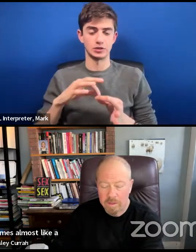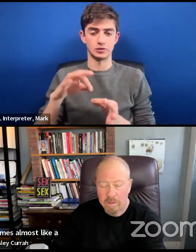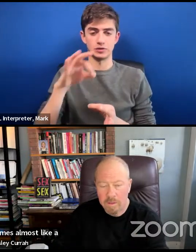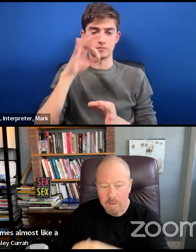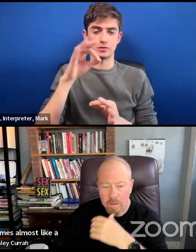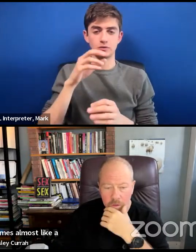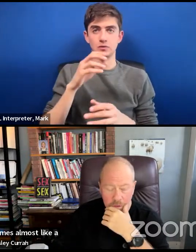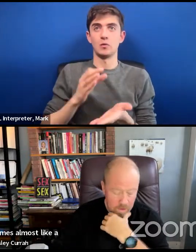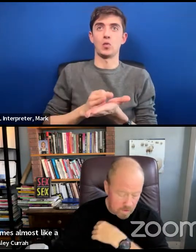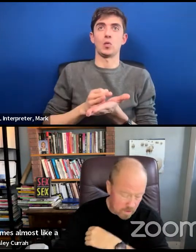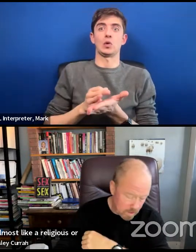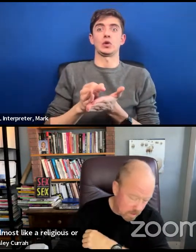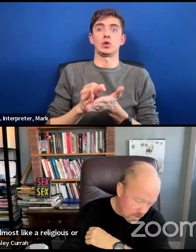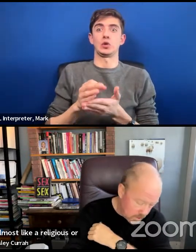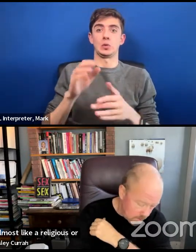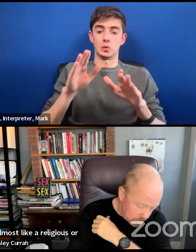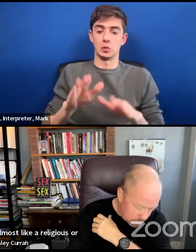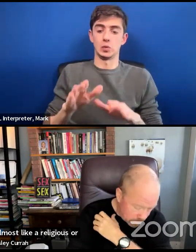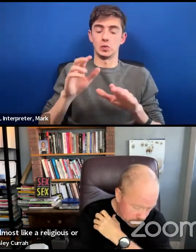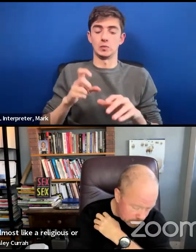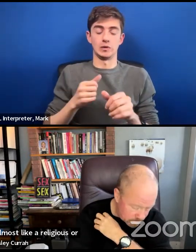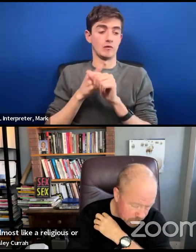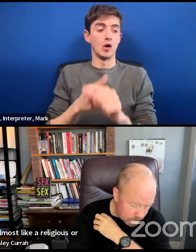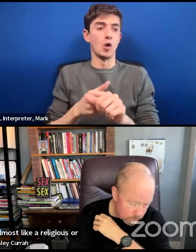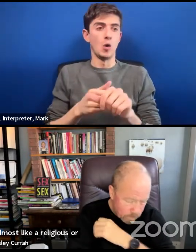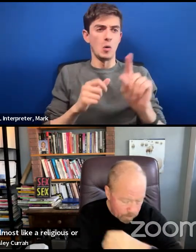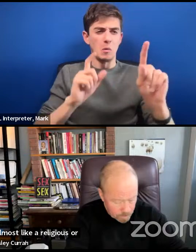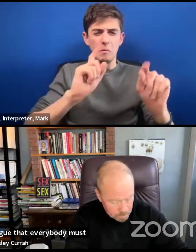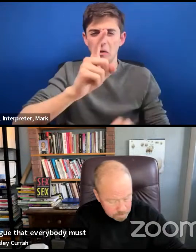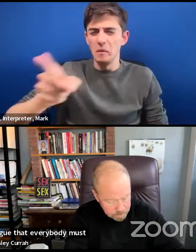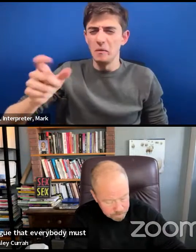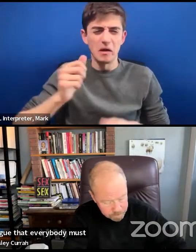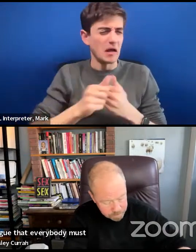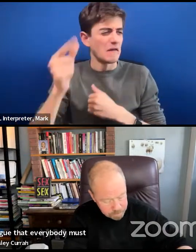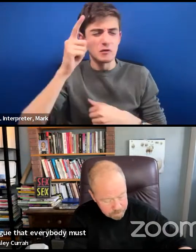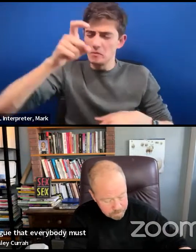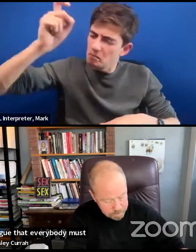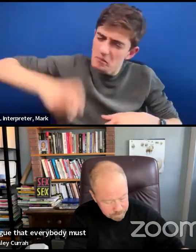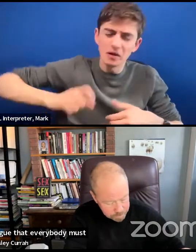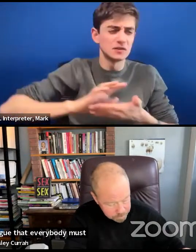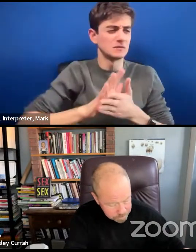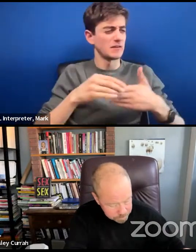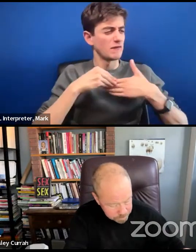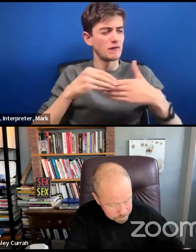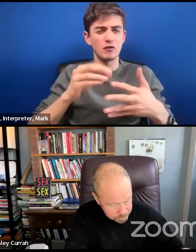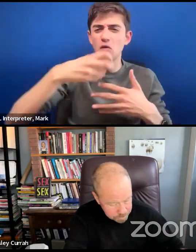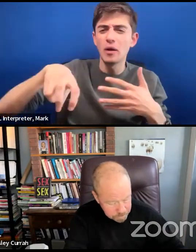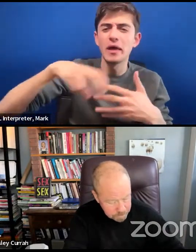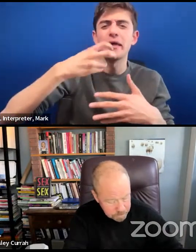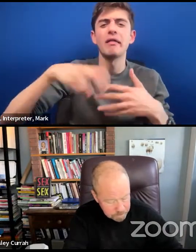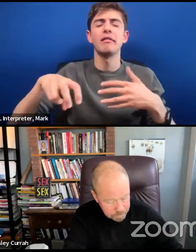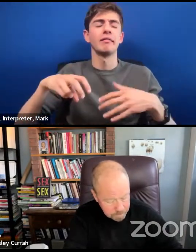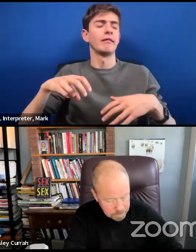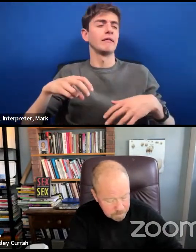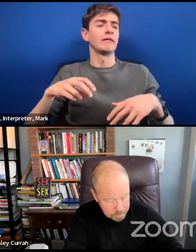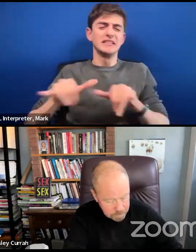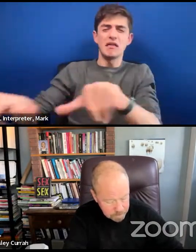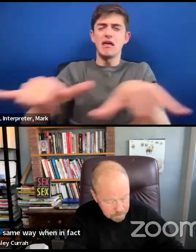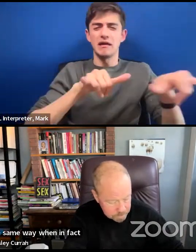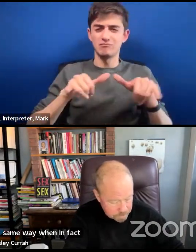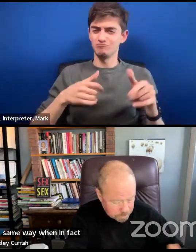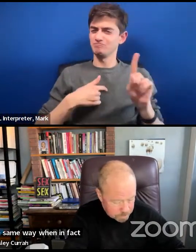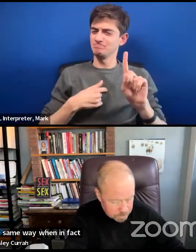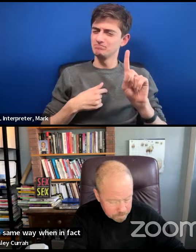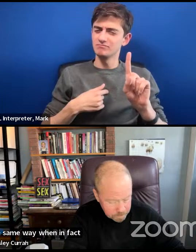where we argue that everybody must be fluid, everybody must be fluid in the same way, when in fact change and transformation